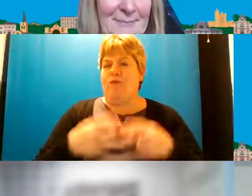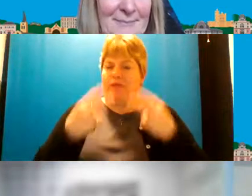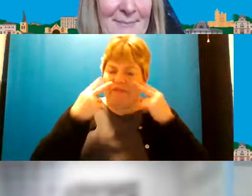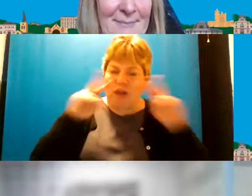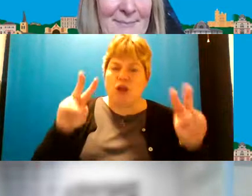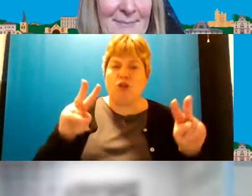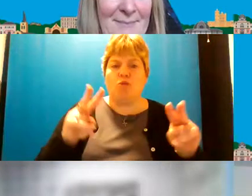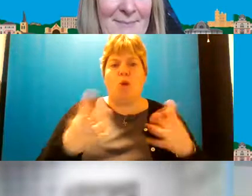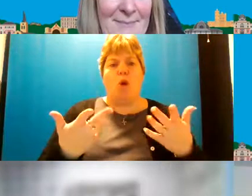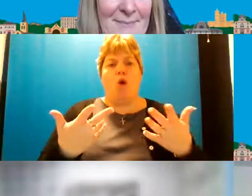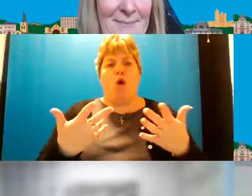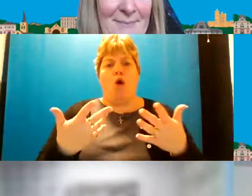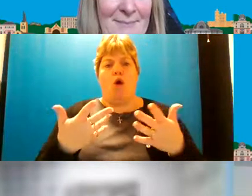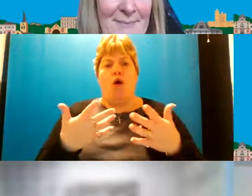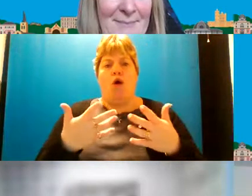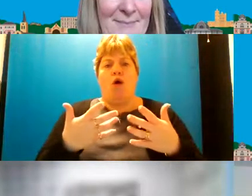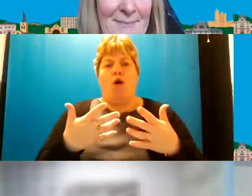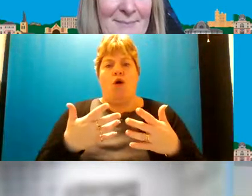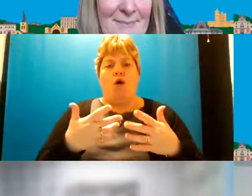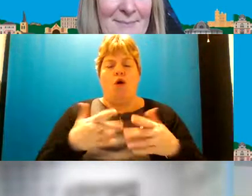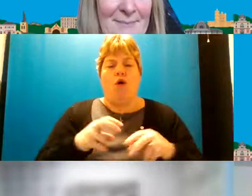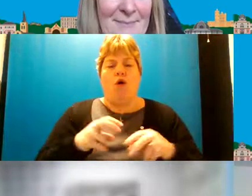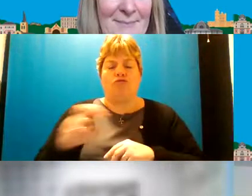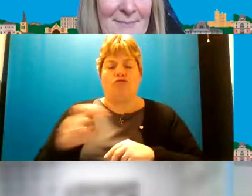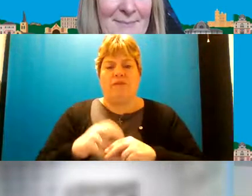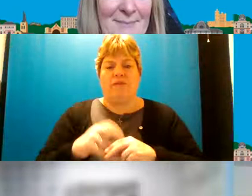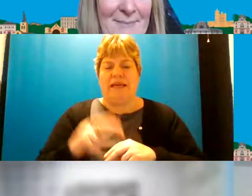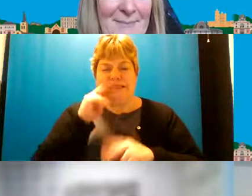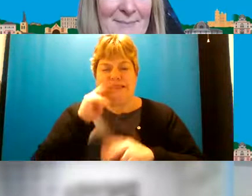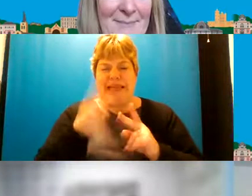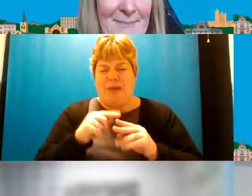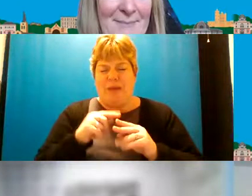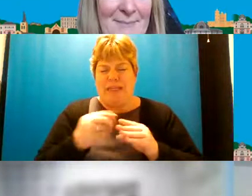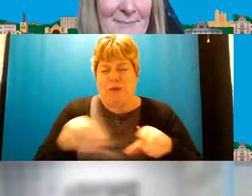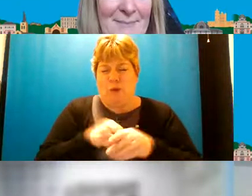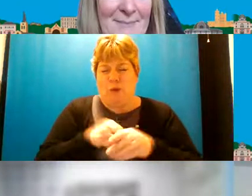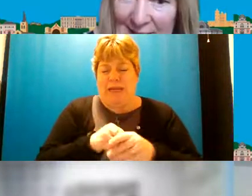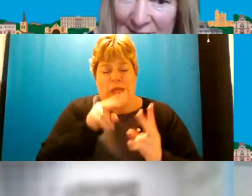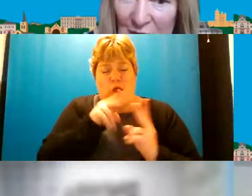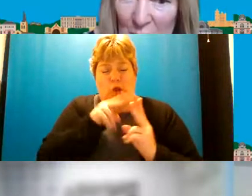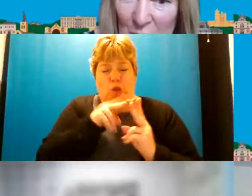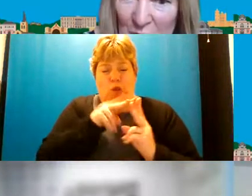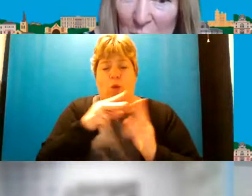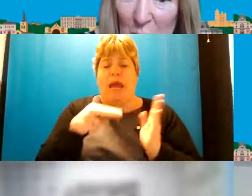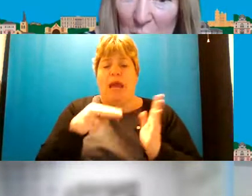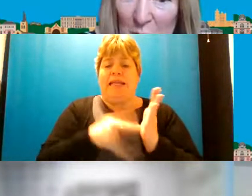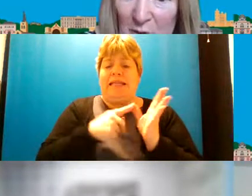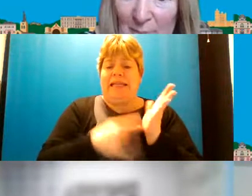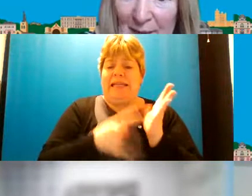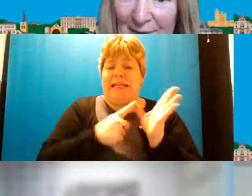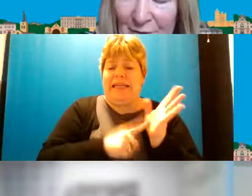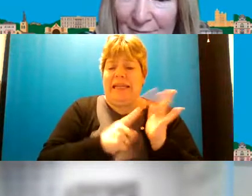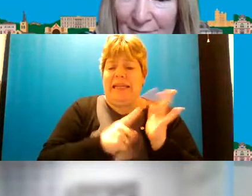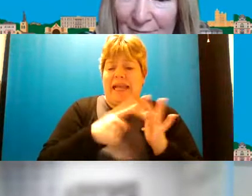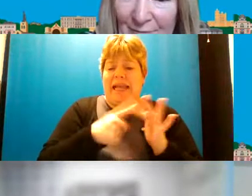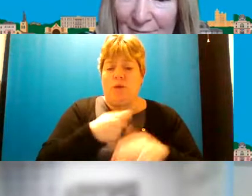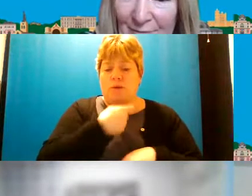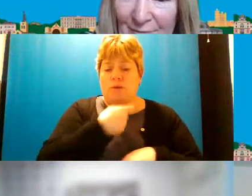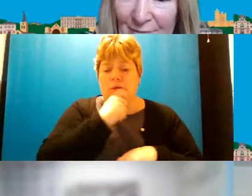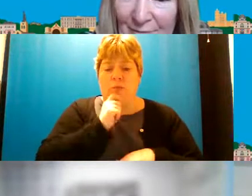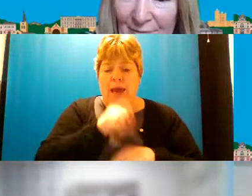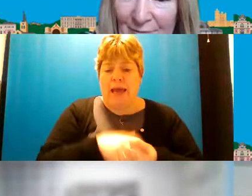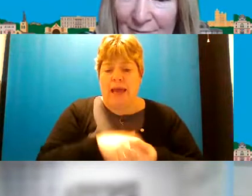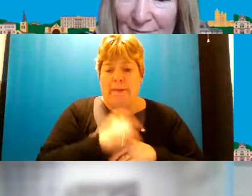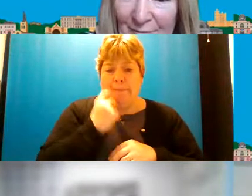i'm just going to see if we can just squeeze two in natalie did you want to unmute your microphone